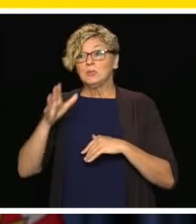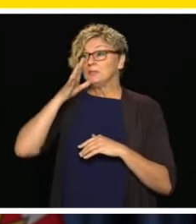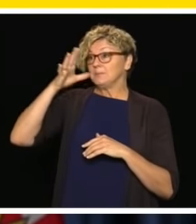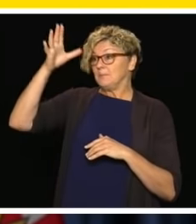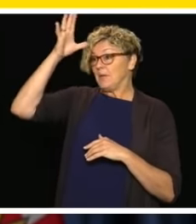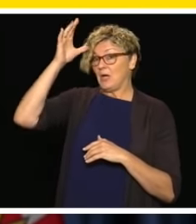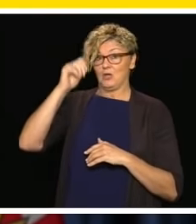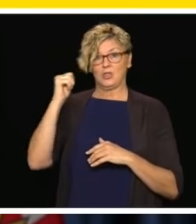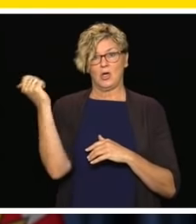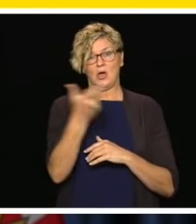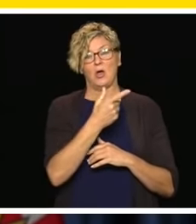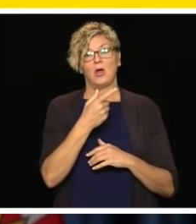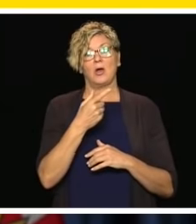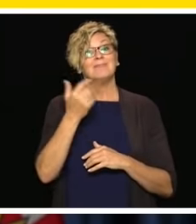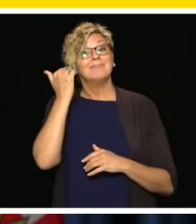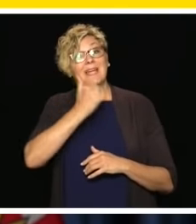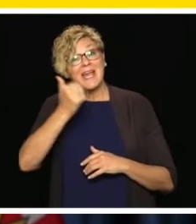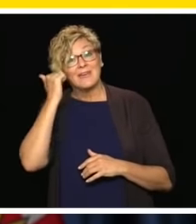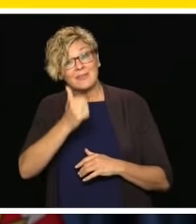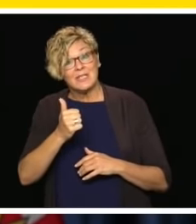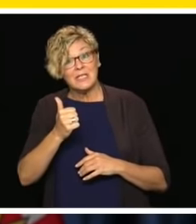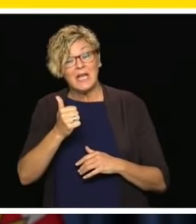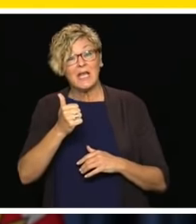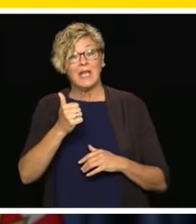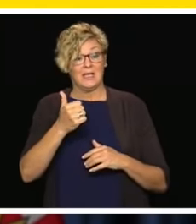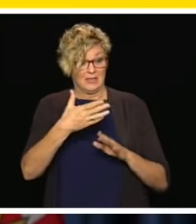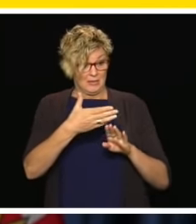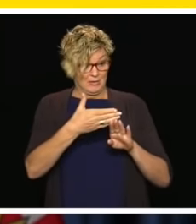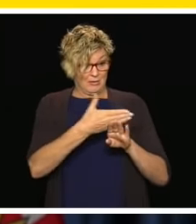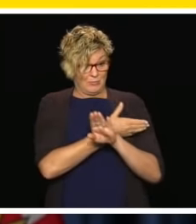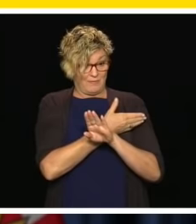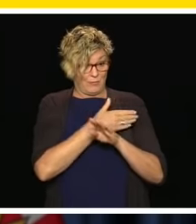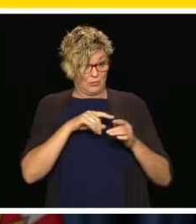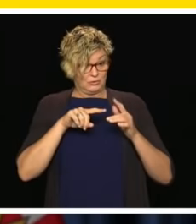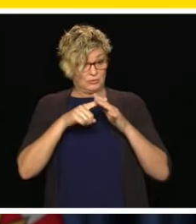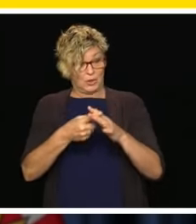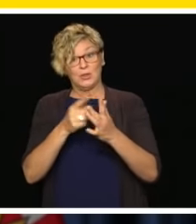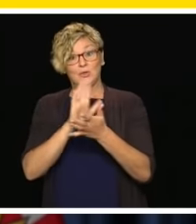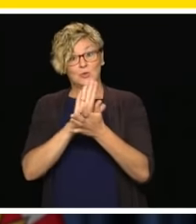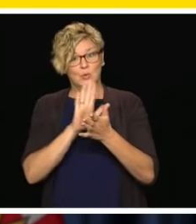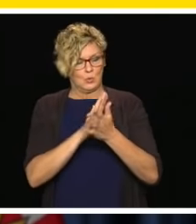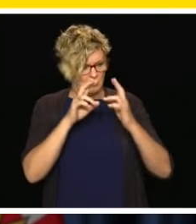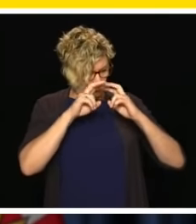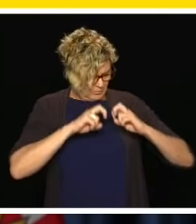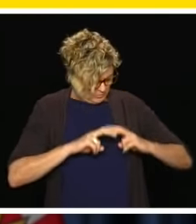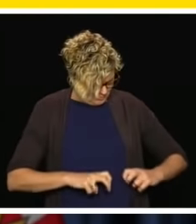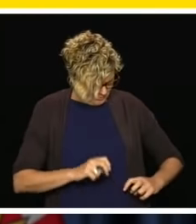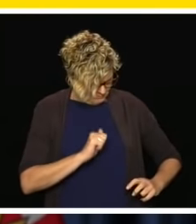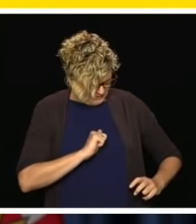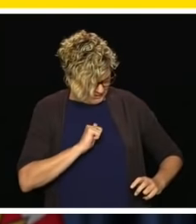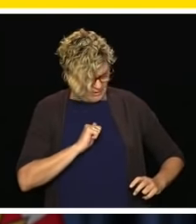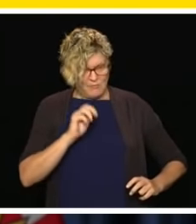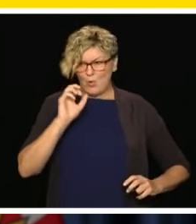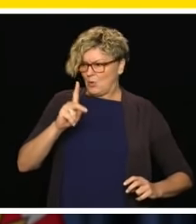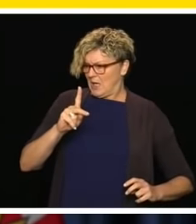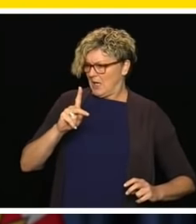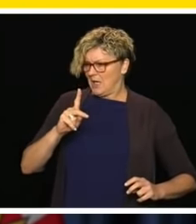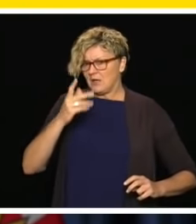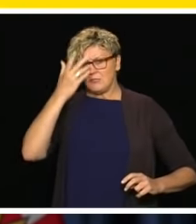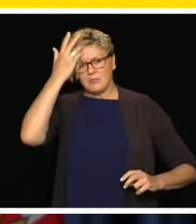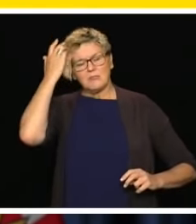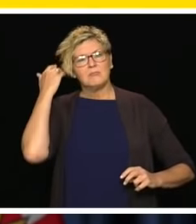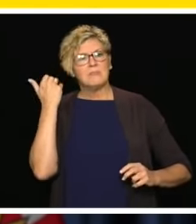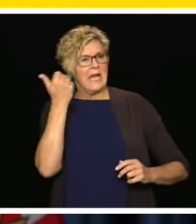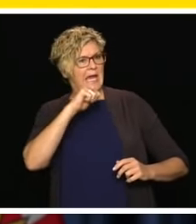must do a self-assessment daily for symptoms of COVID-19, influenza, the common cold, any student